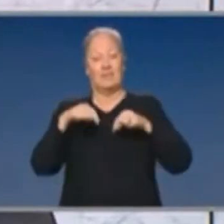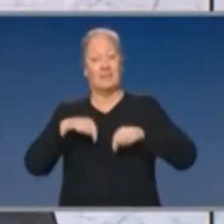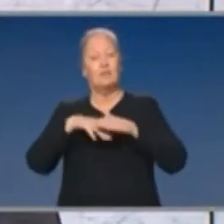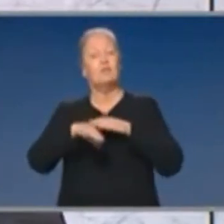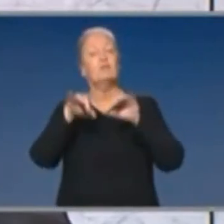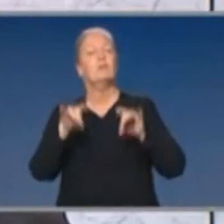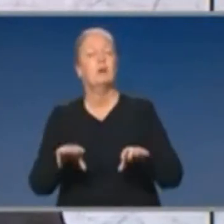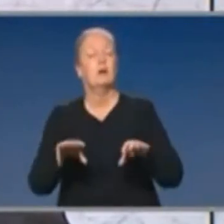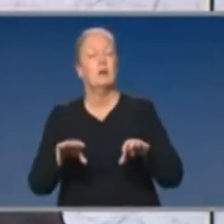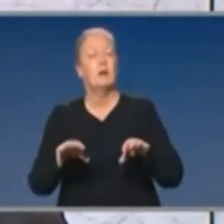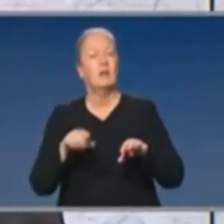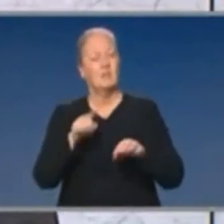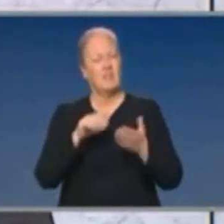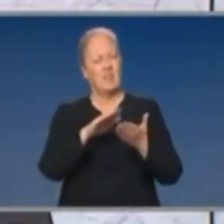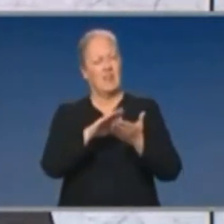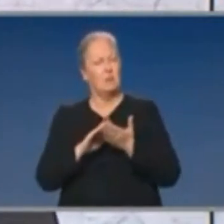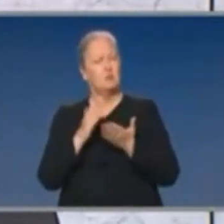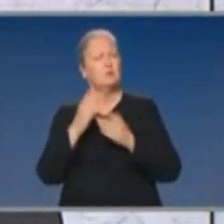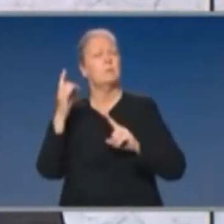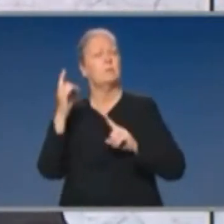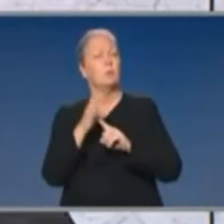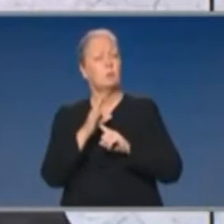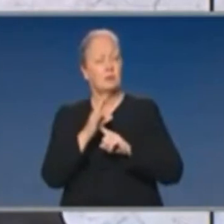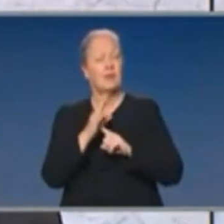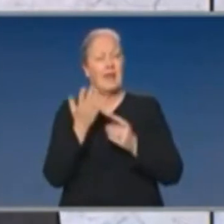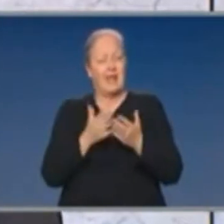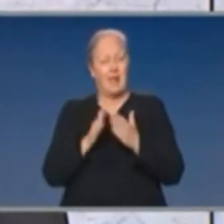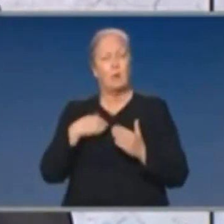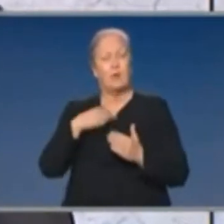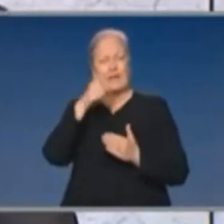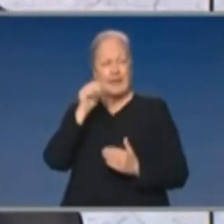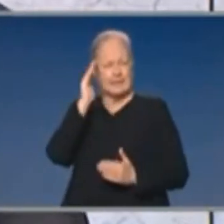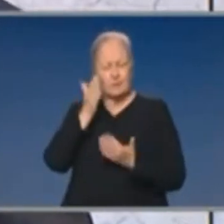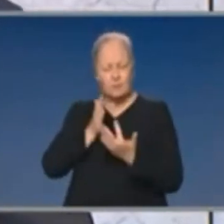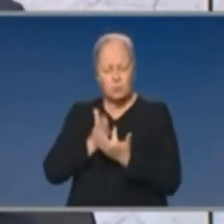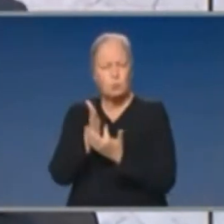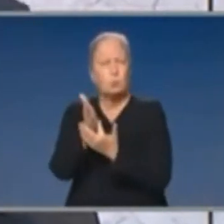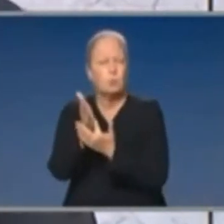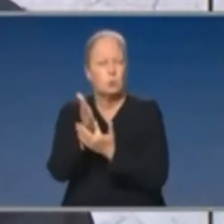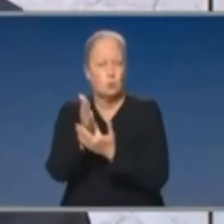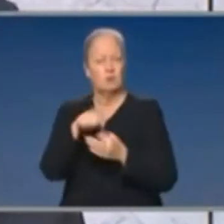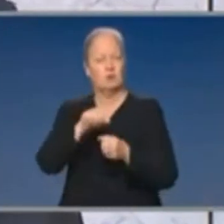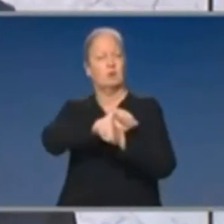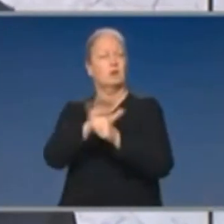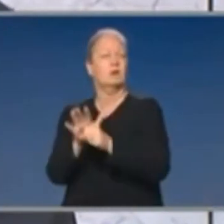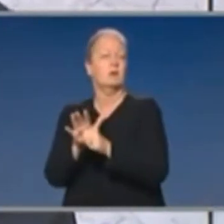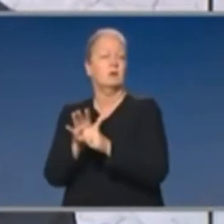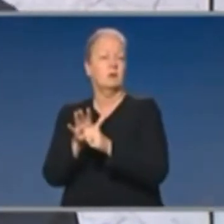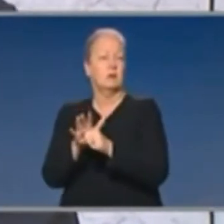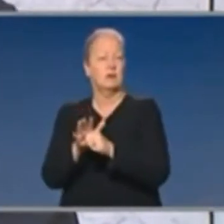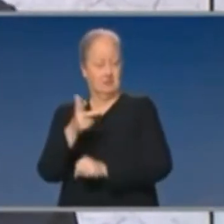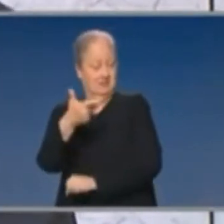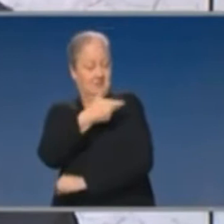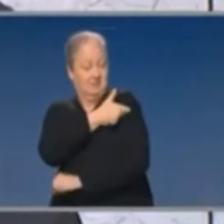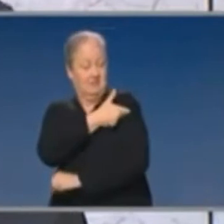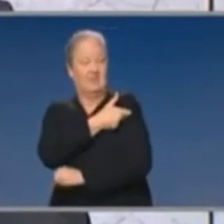important part of our plan for how we live with COVID-19. Ultimately, a vaccine provides that opportunity,